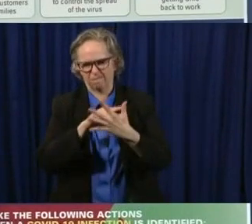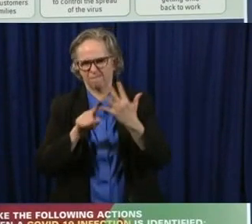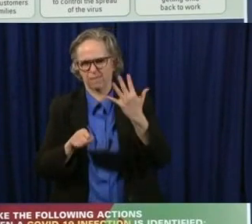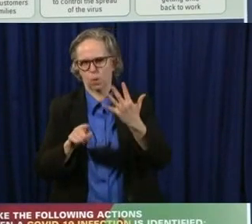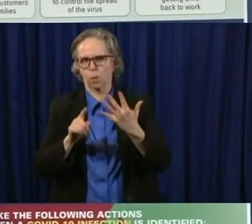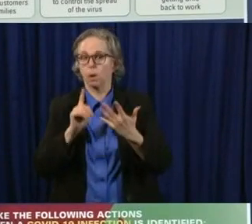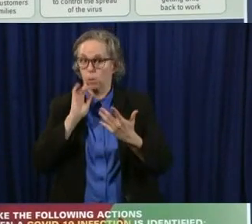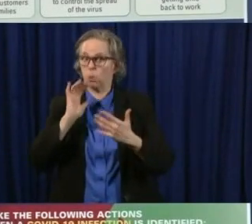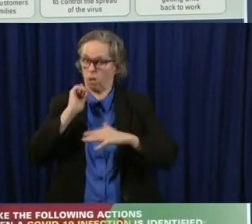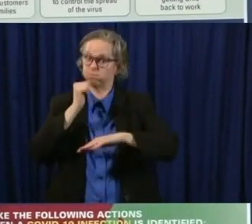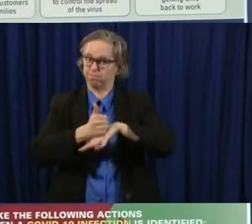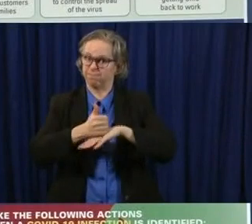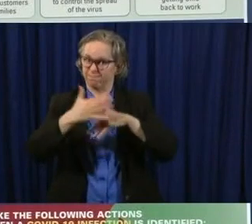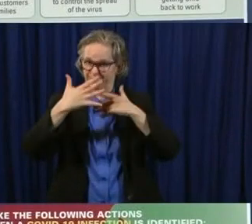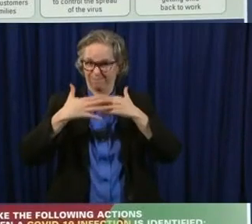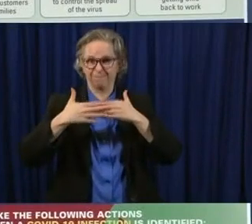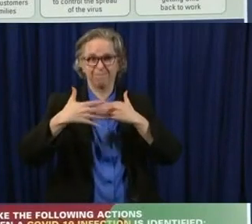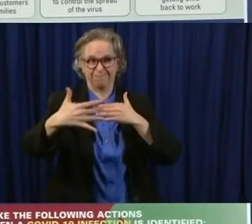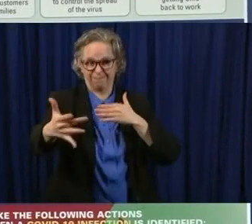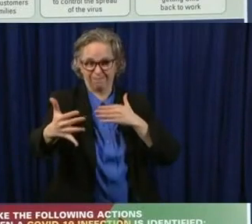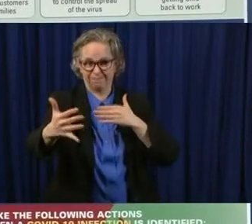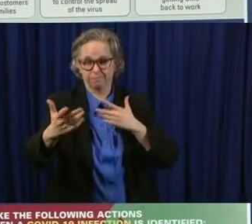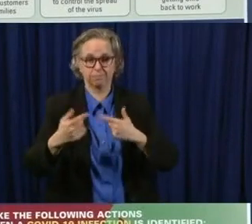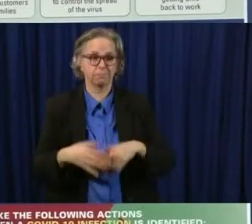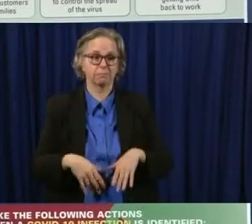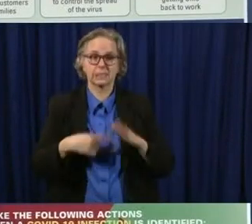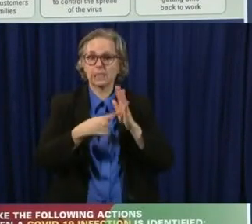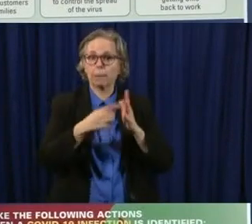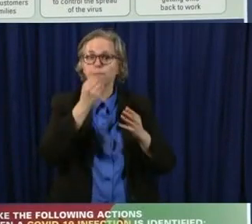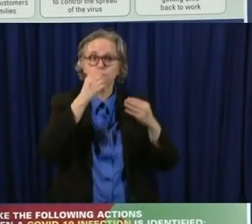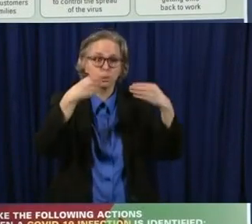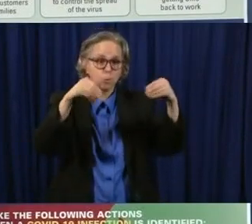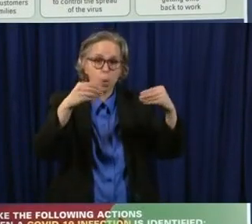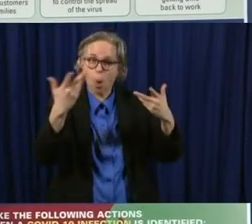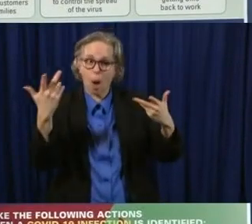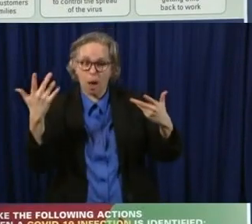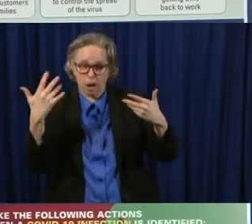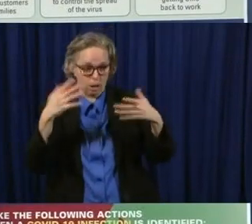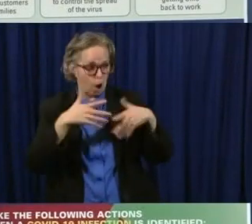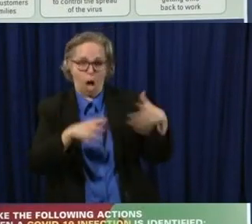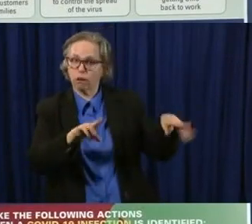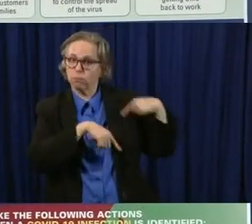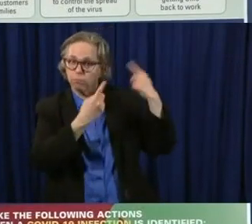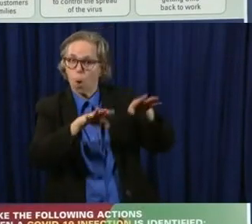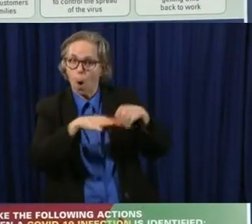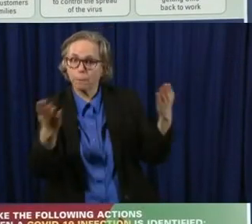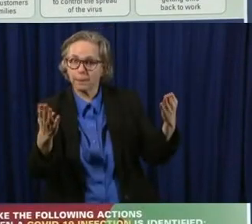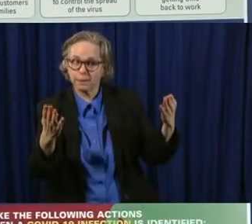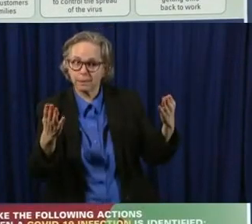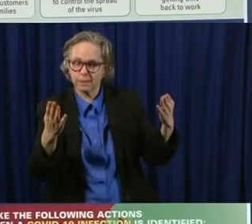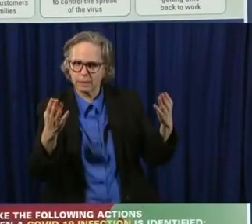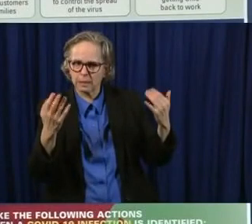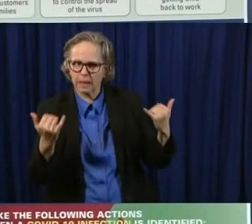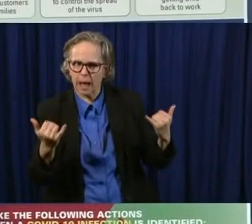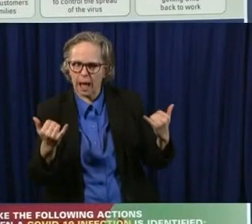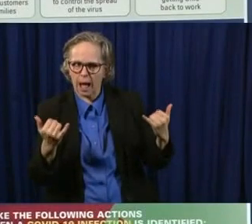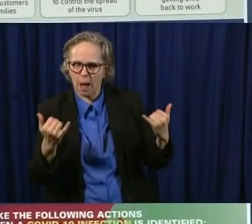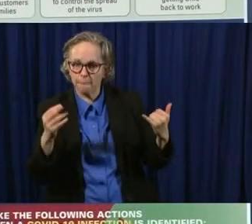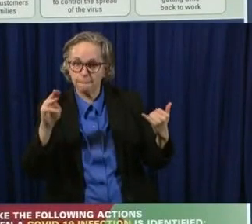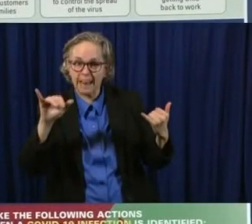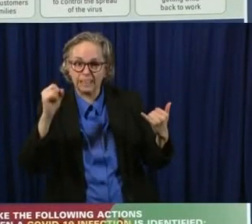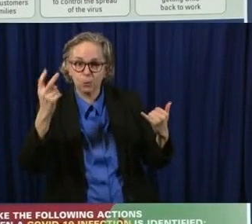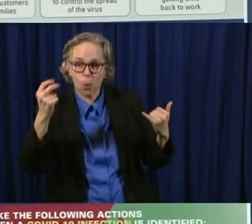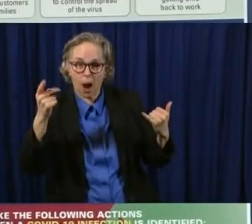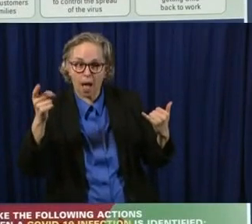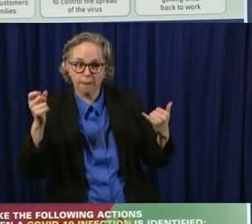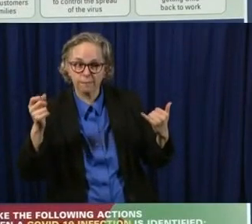that are already open. For example, the grocery stores that, that have been allowed to be open, uh, when we get to May 12th, every, every